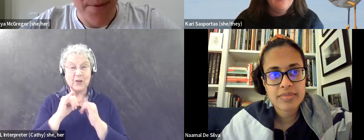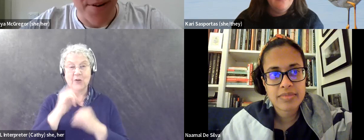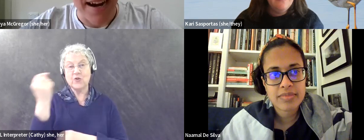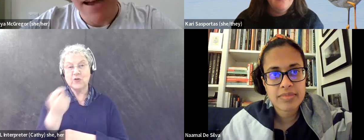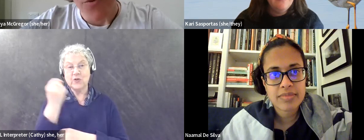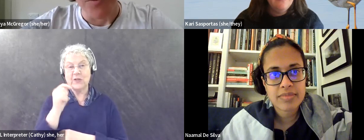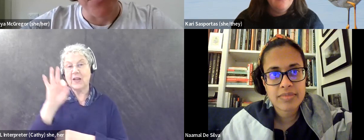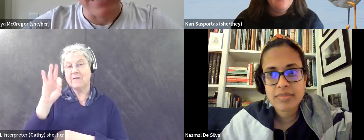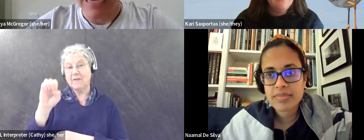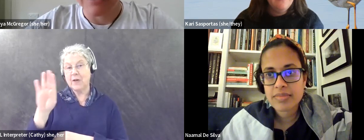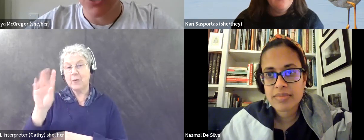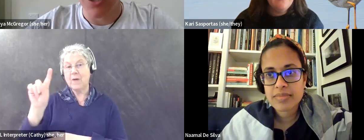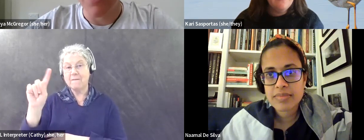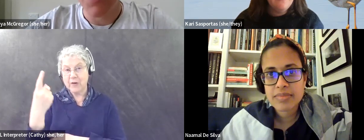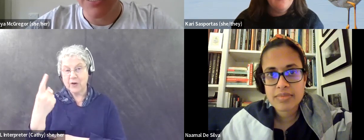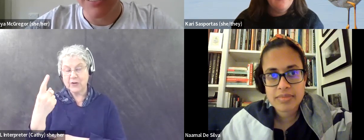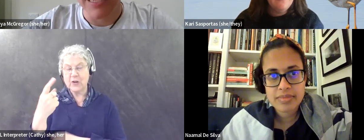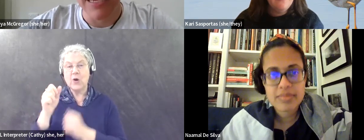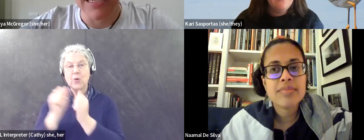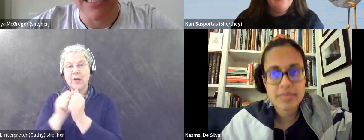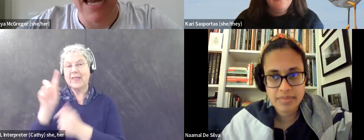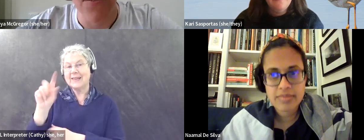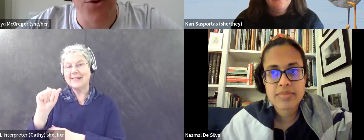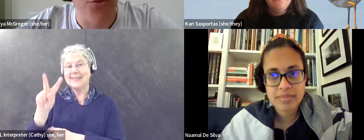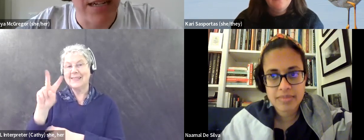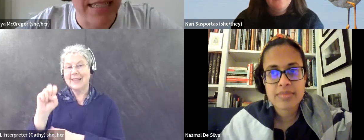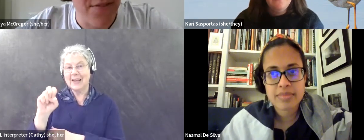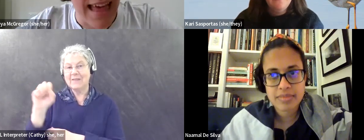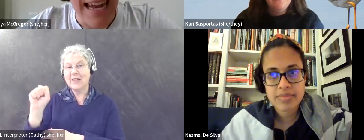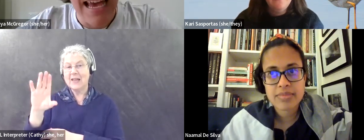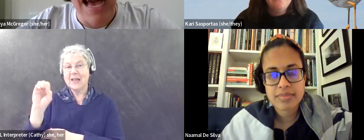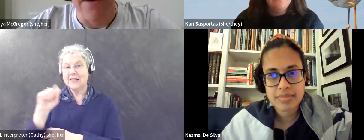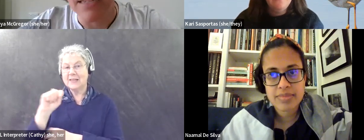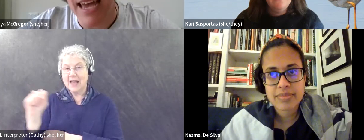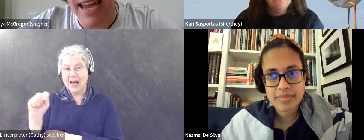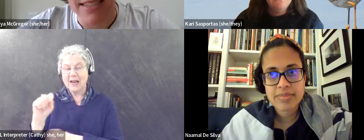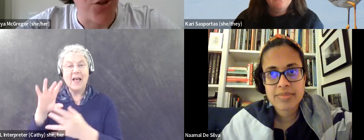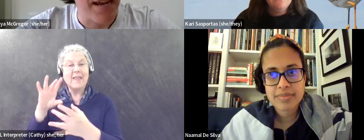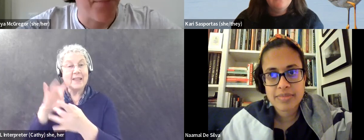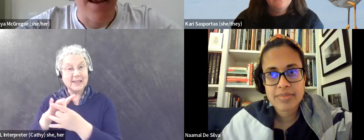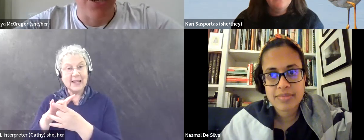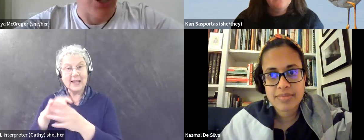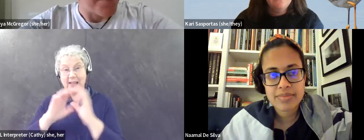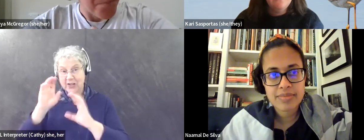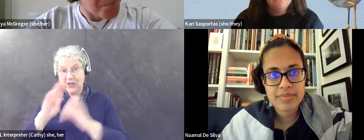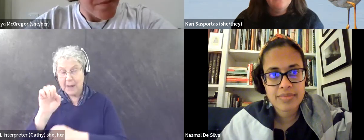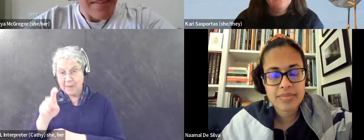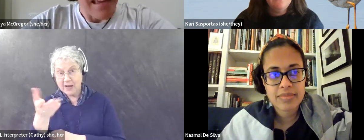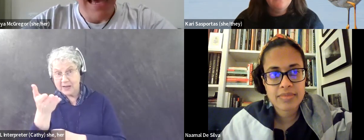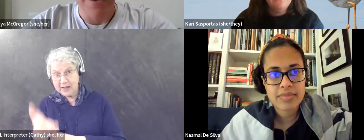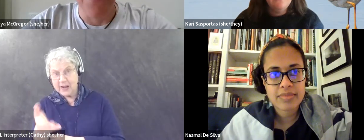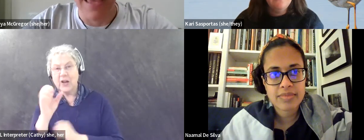1st of February will be with Dave Scott. I'm just putting the link in the chat. you want to register for that, um, Dave has a traumatic brain injury.